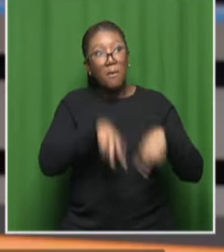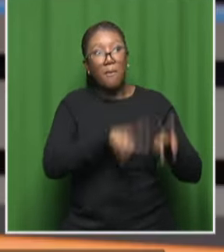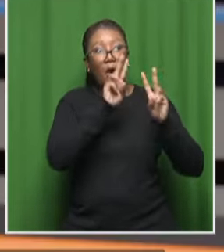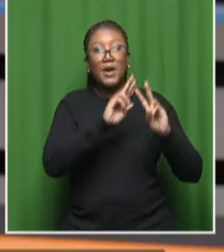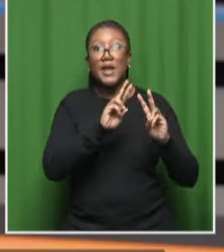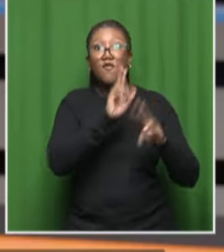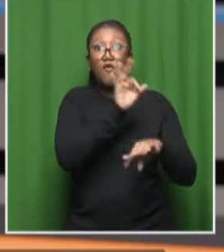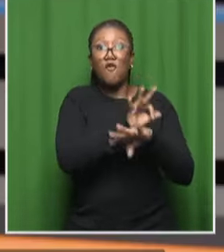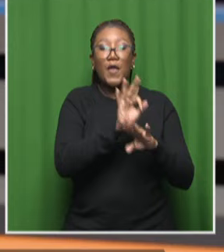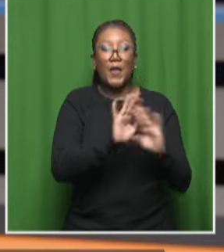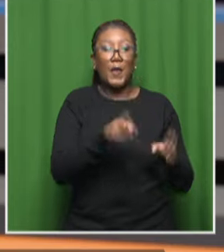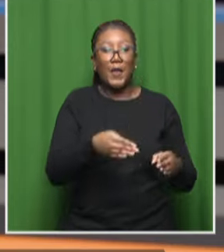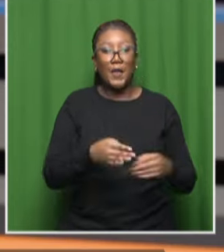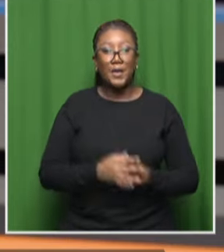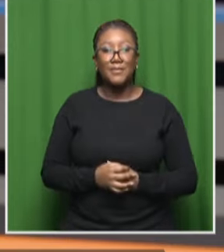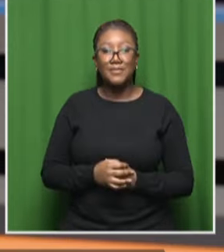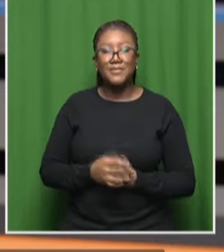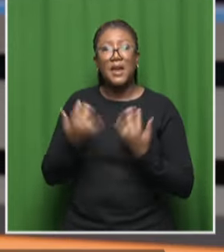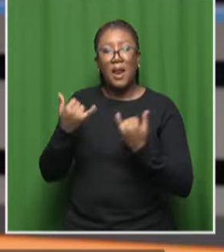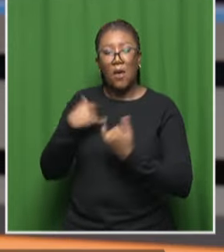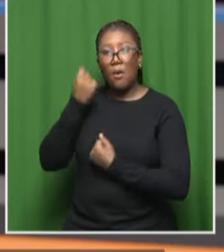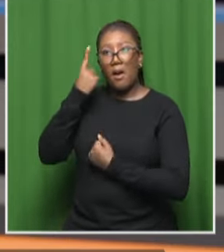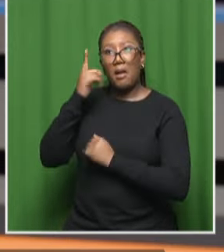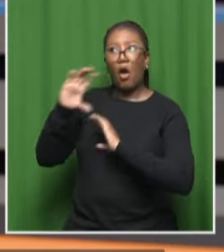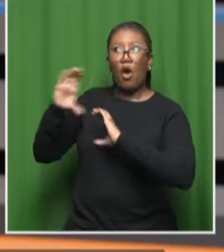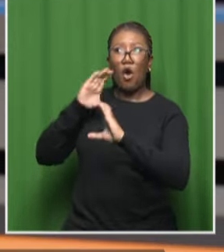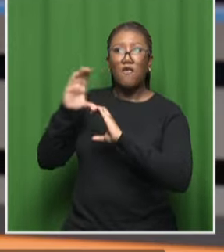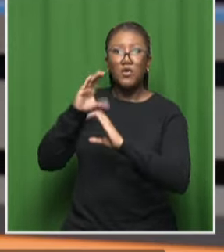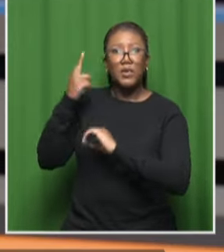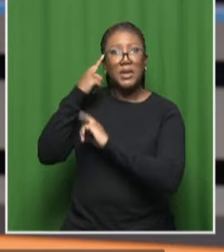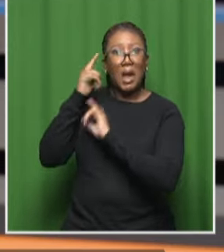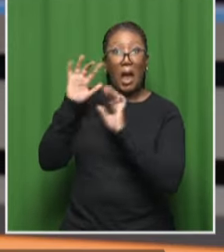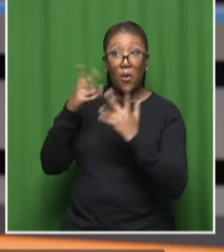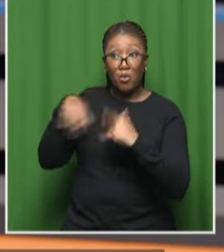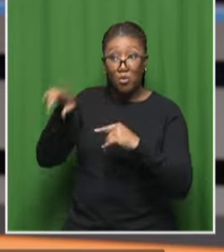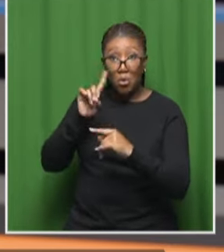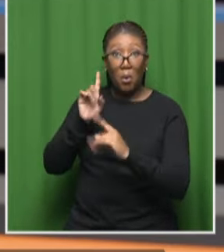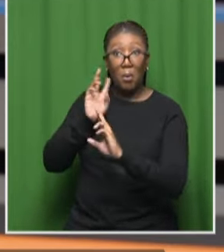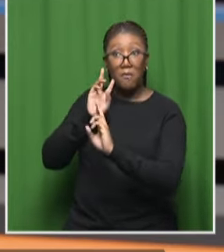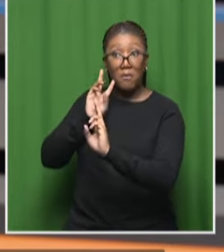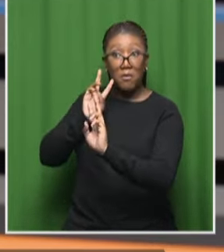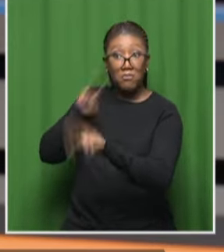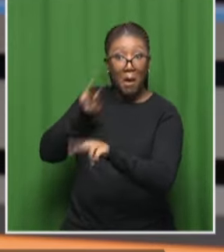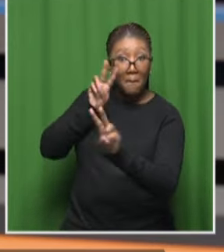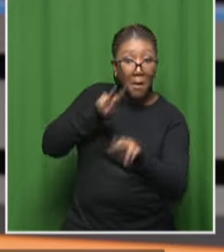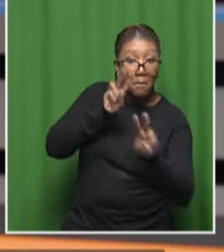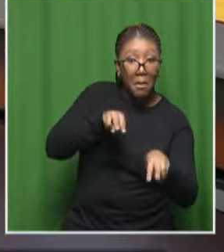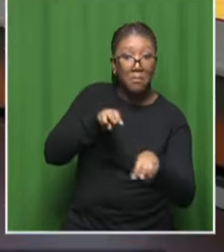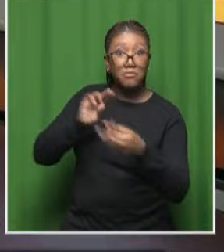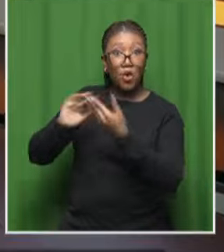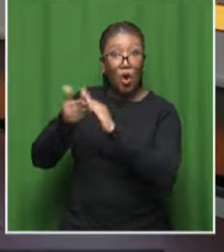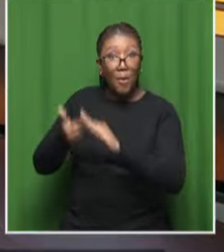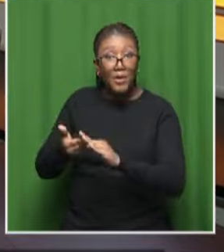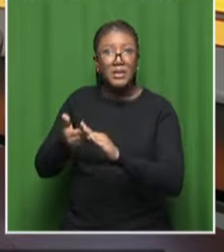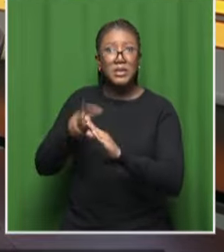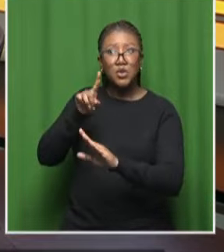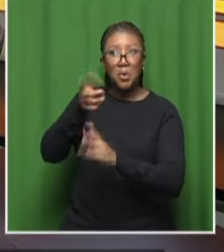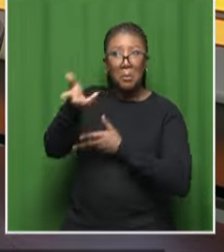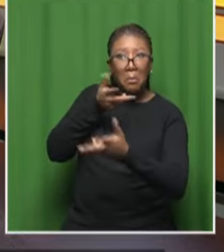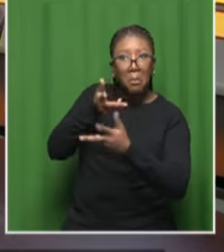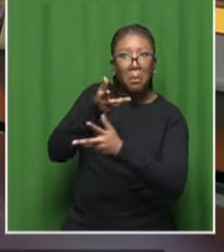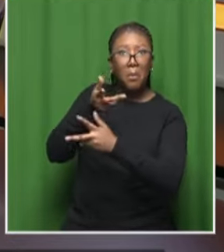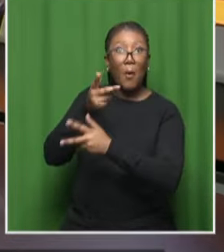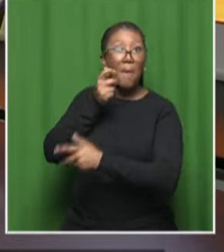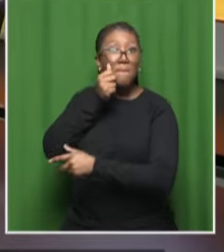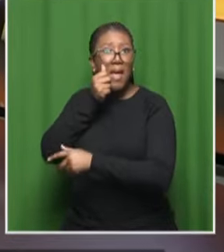keen to understand how these conversations are structured do you go out to communities and get the men's views on how to be the best